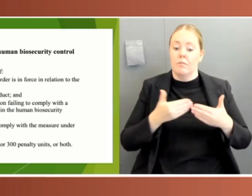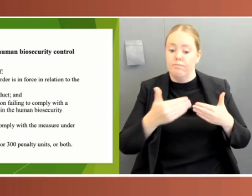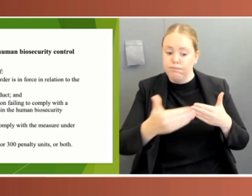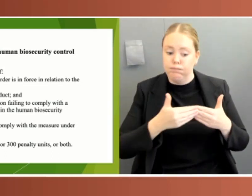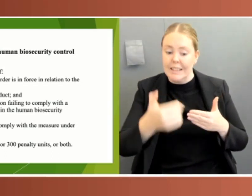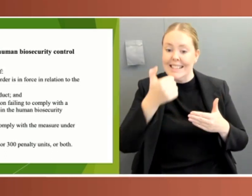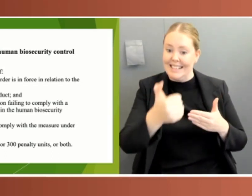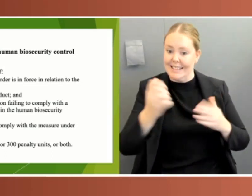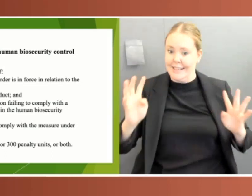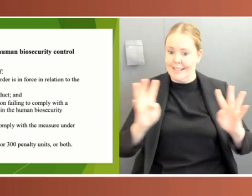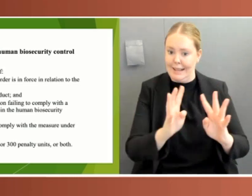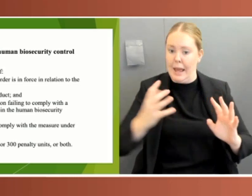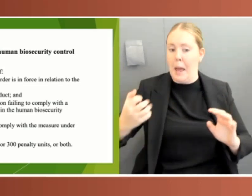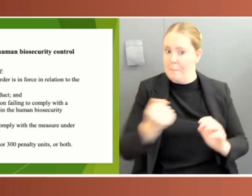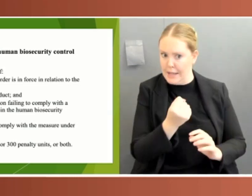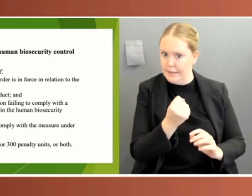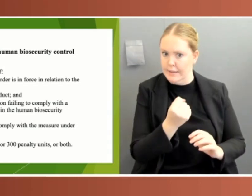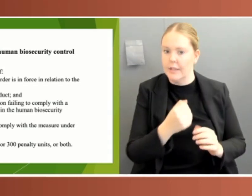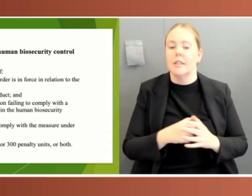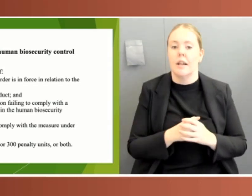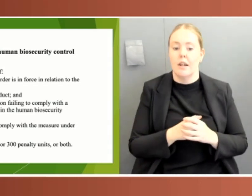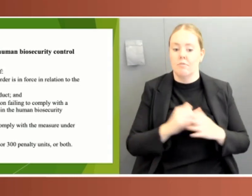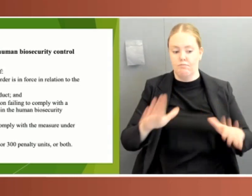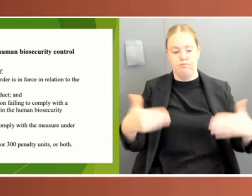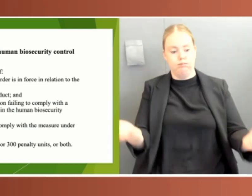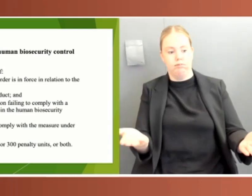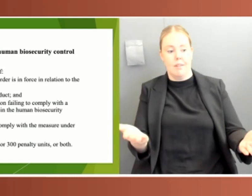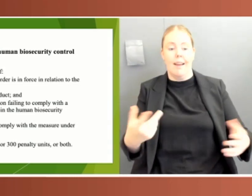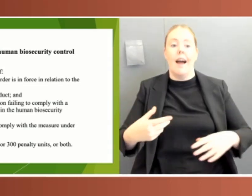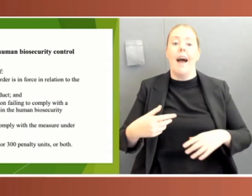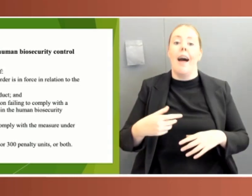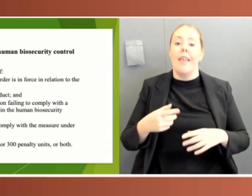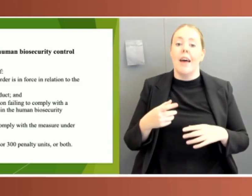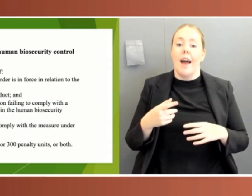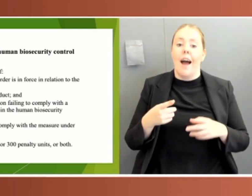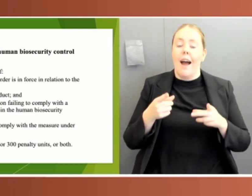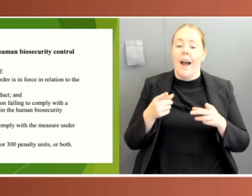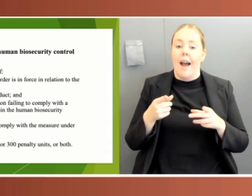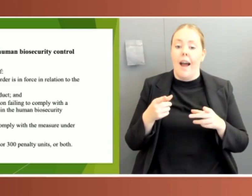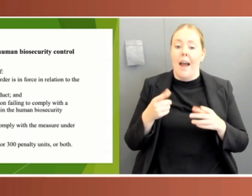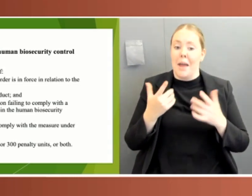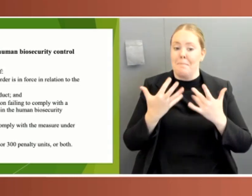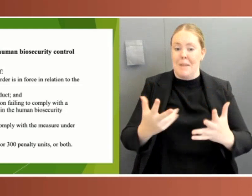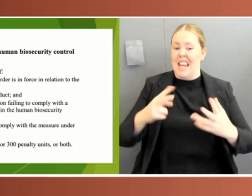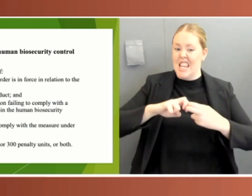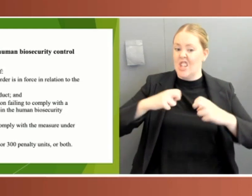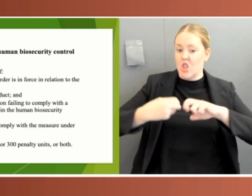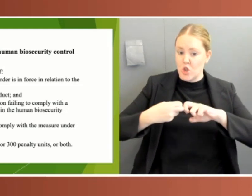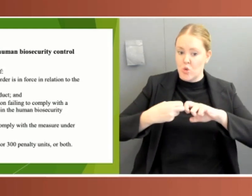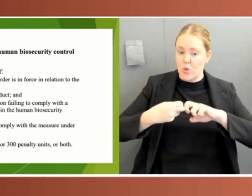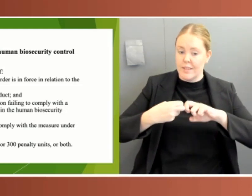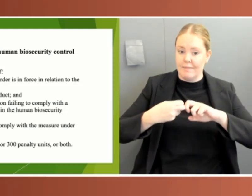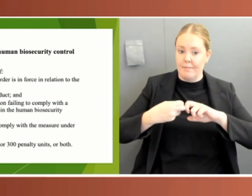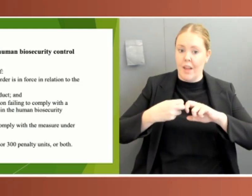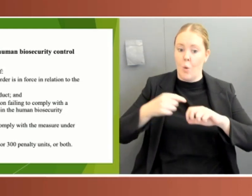This too is not unusual, but it is controversial. Many of the public health orders issued to respond to the pandemic were exempt from disallowance. Under the Biosecurity